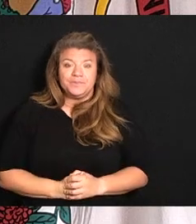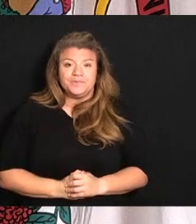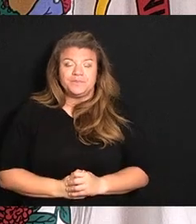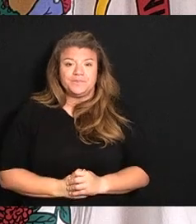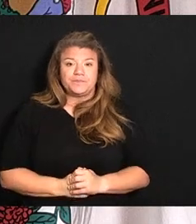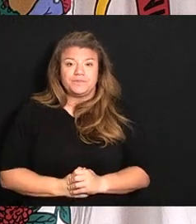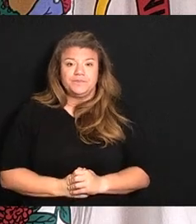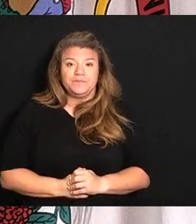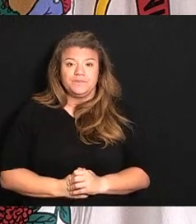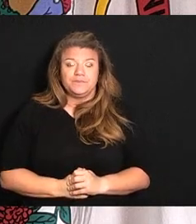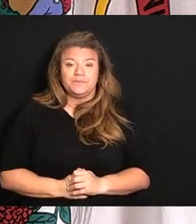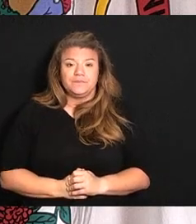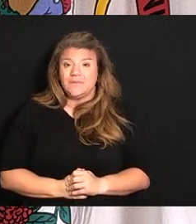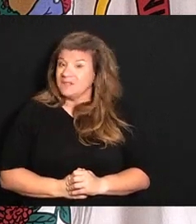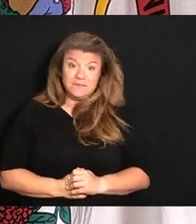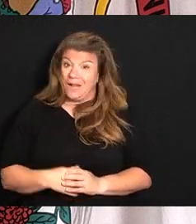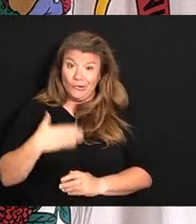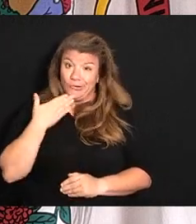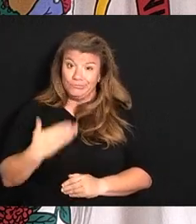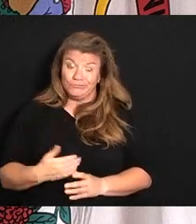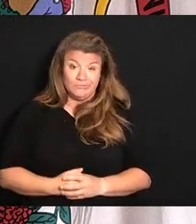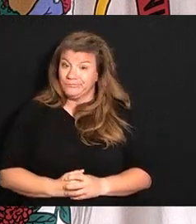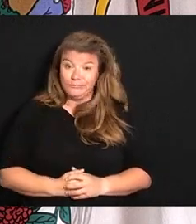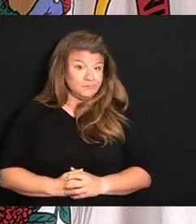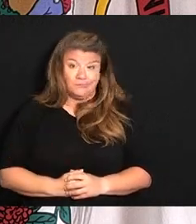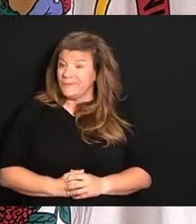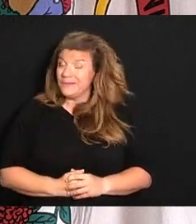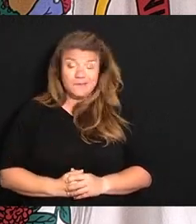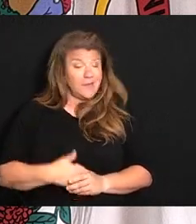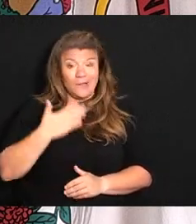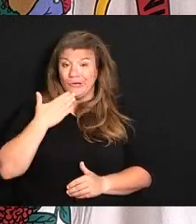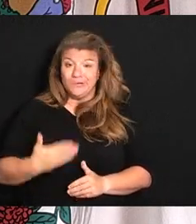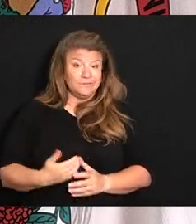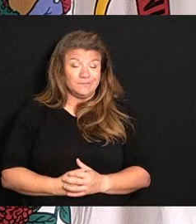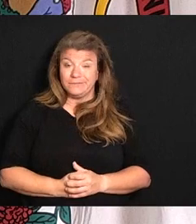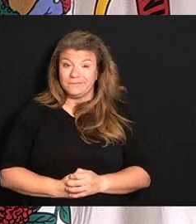And it's not good. It's not good because